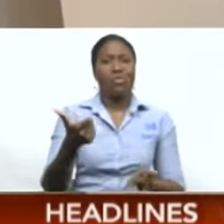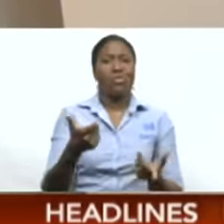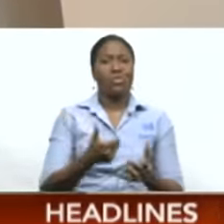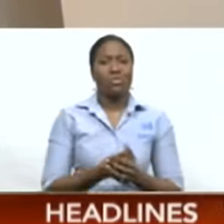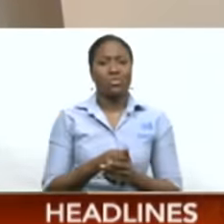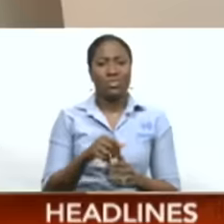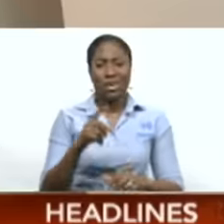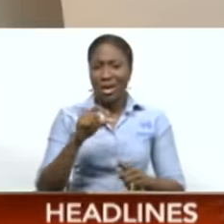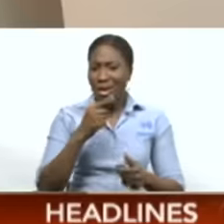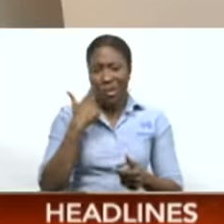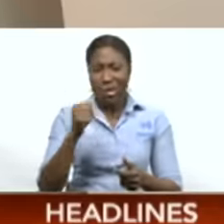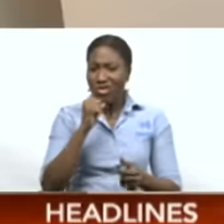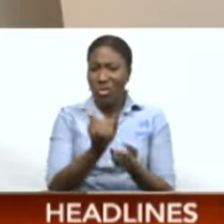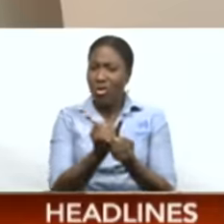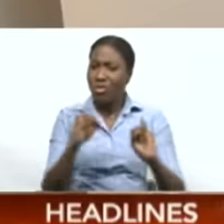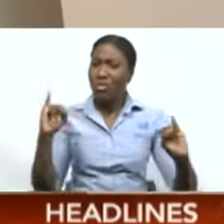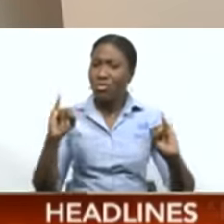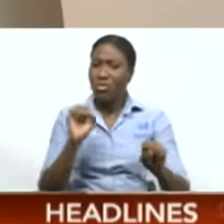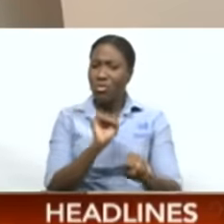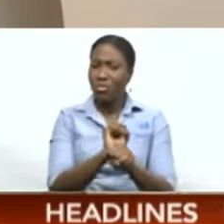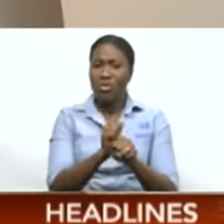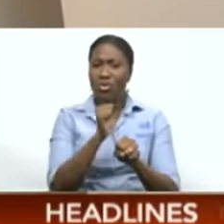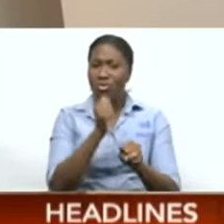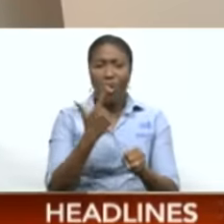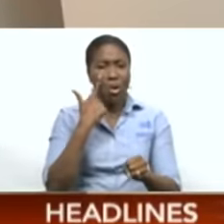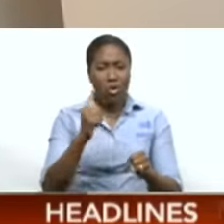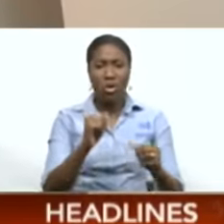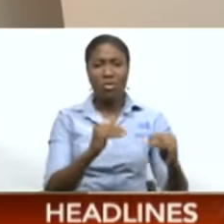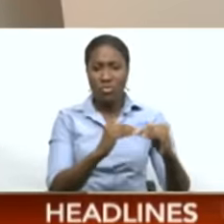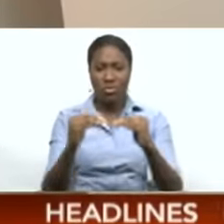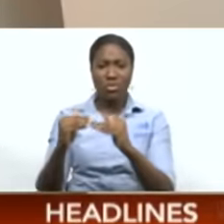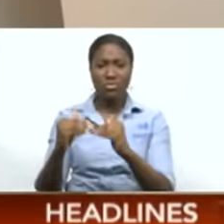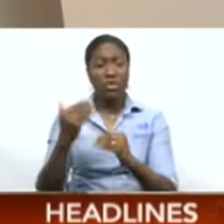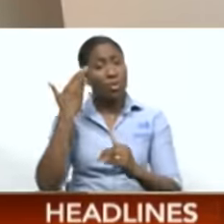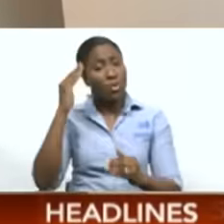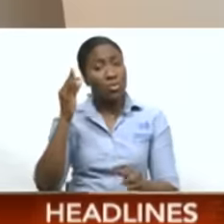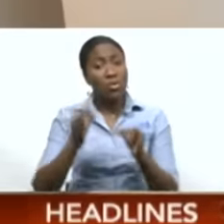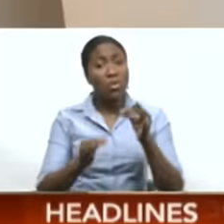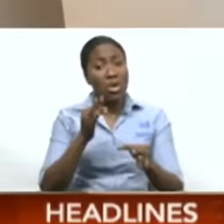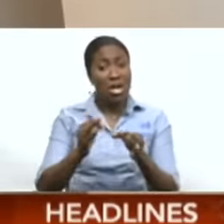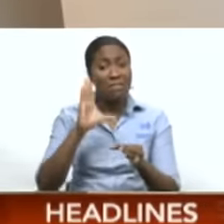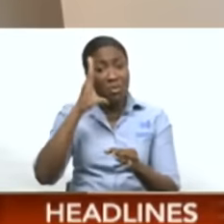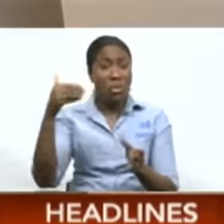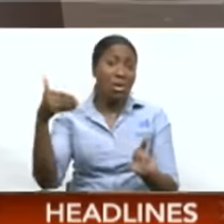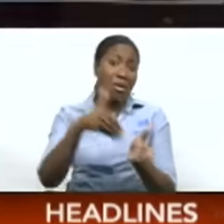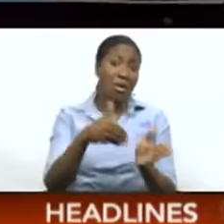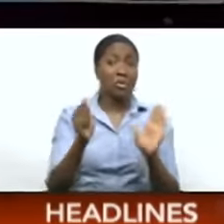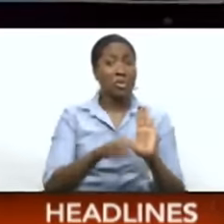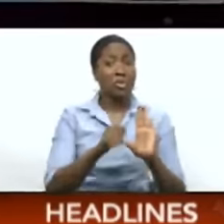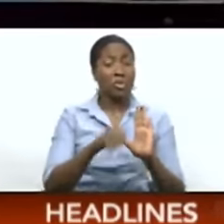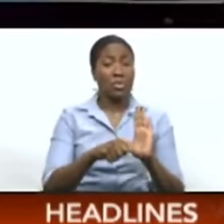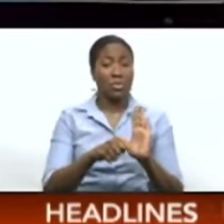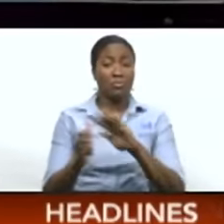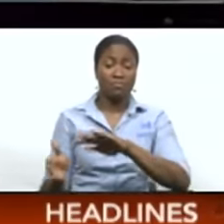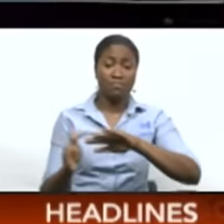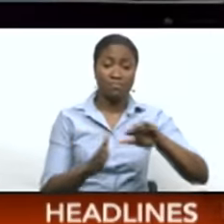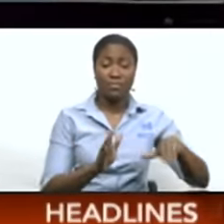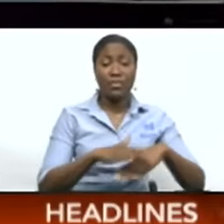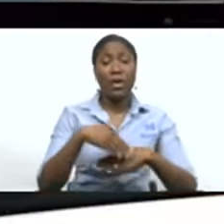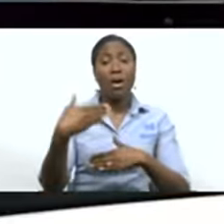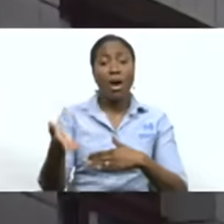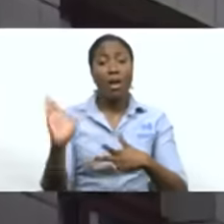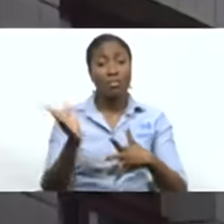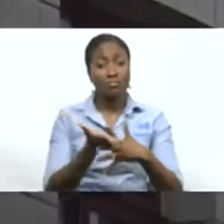the independent discharge of their duties. No word yet on whether the state will appeal the ruling at the Privy Council. But still to come in the news,